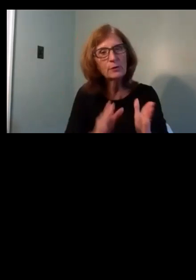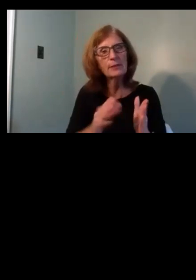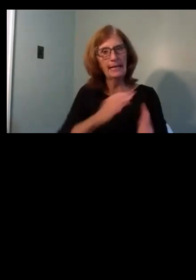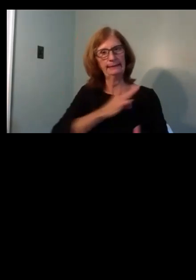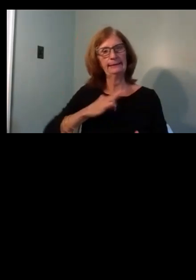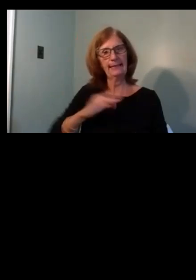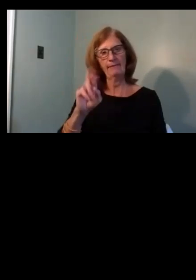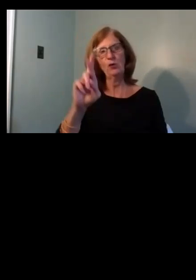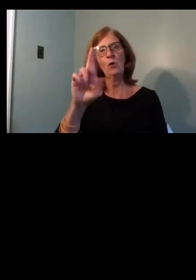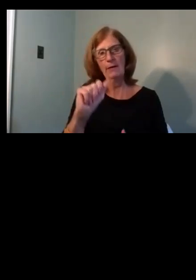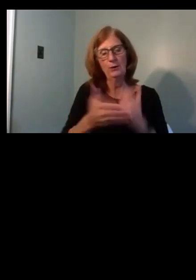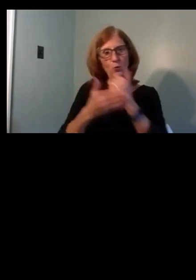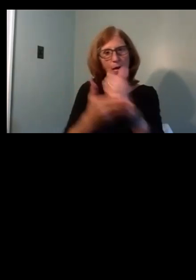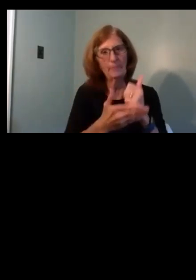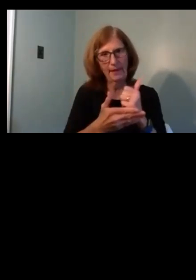helping them with their submissions.